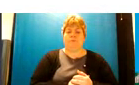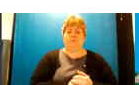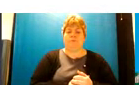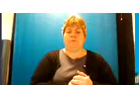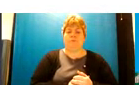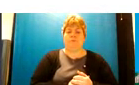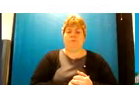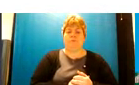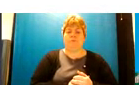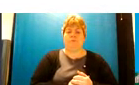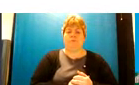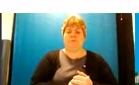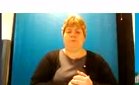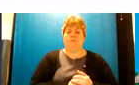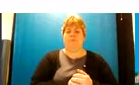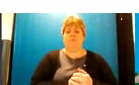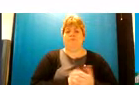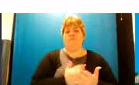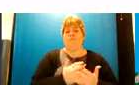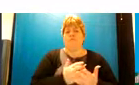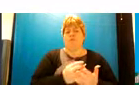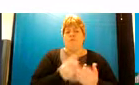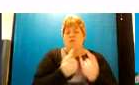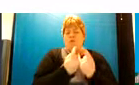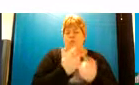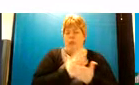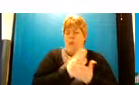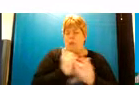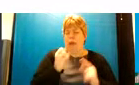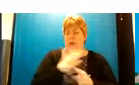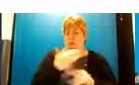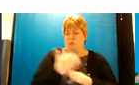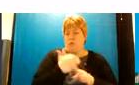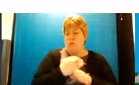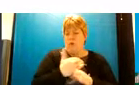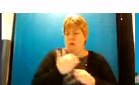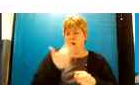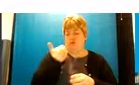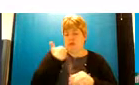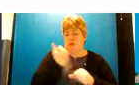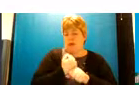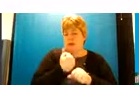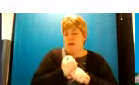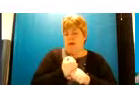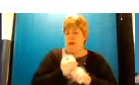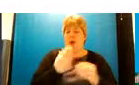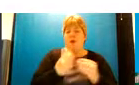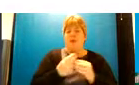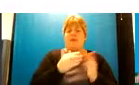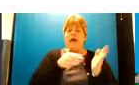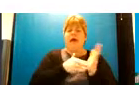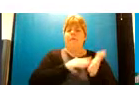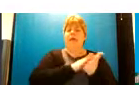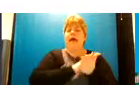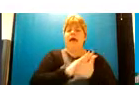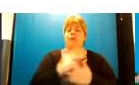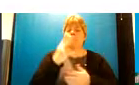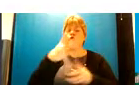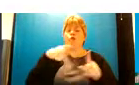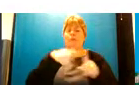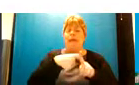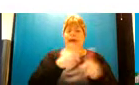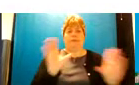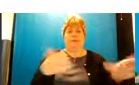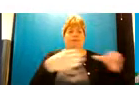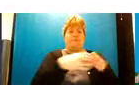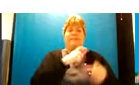a really important piece of work that um has been been done in the last few months is the mh2k who are a group of citizen